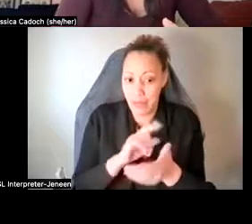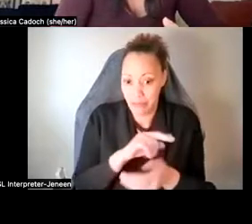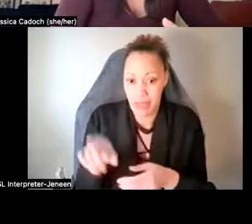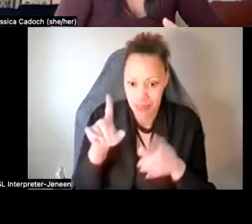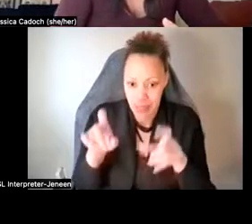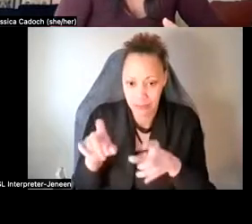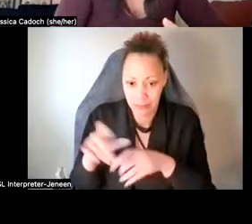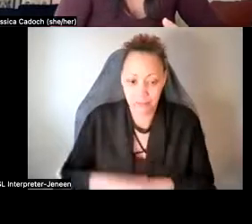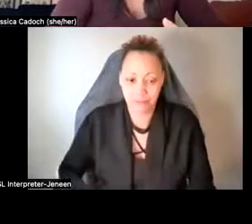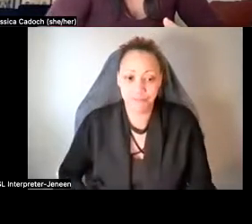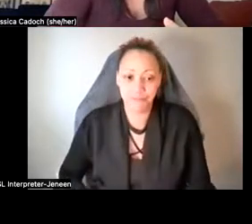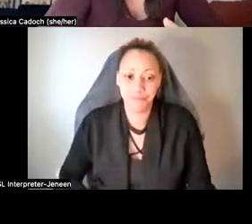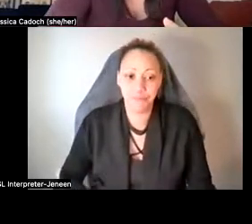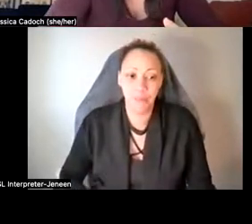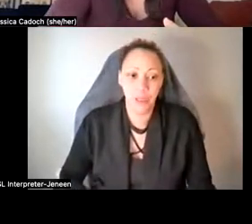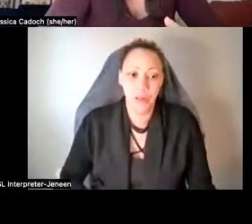Um,